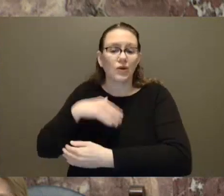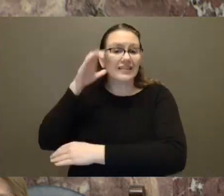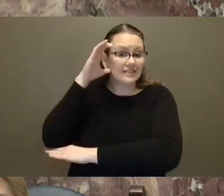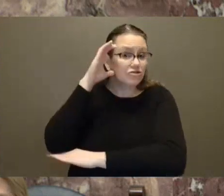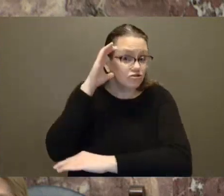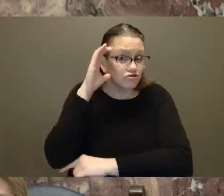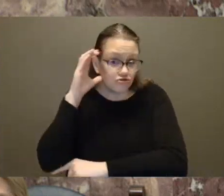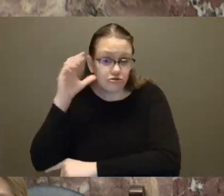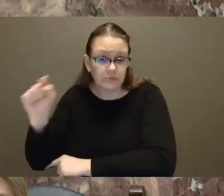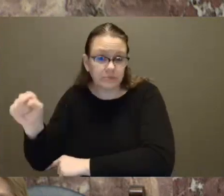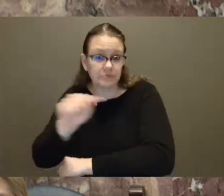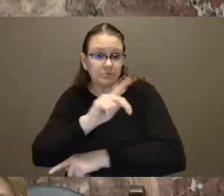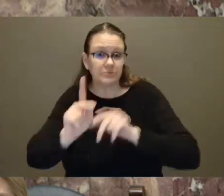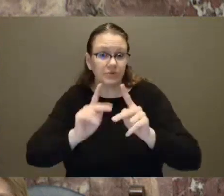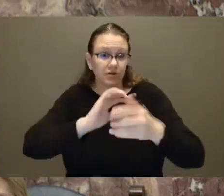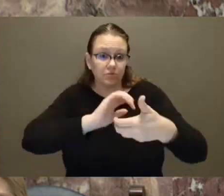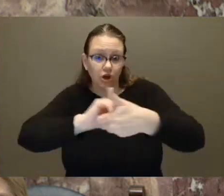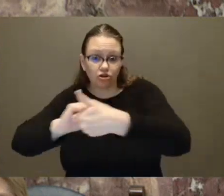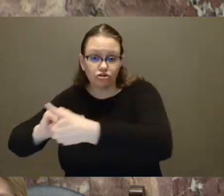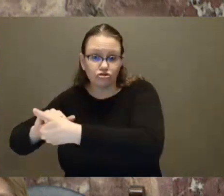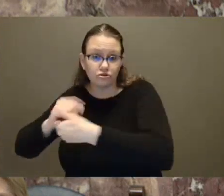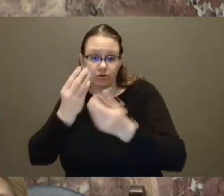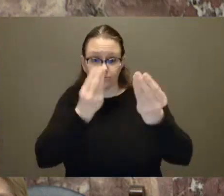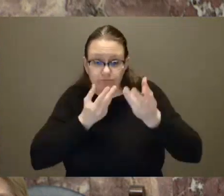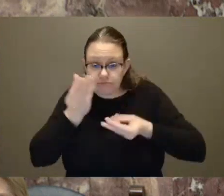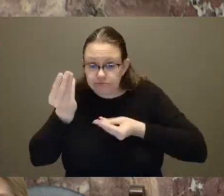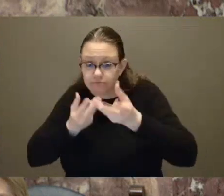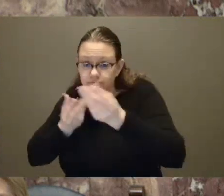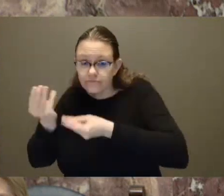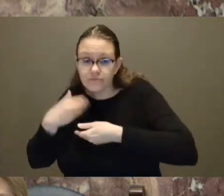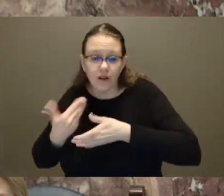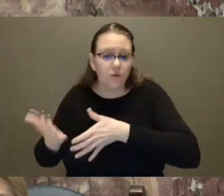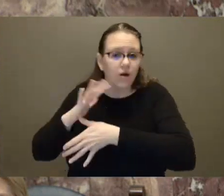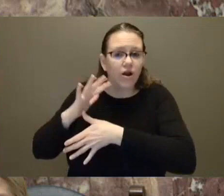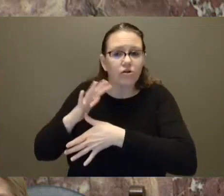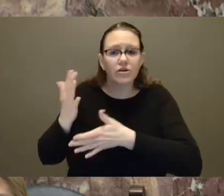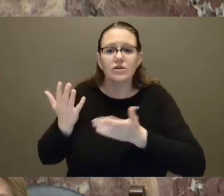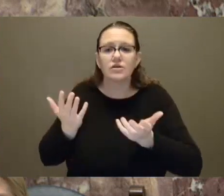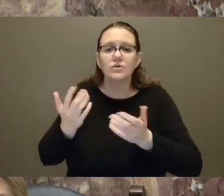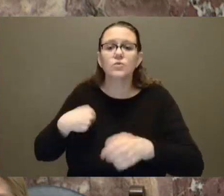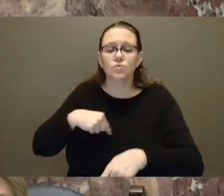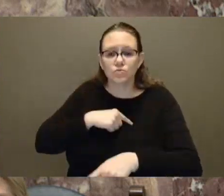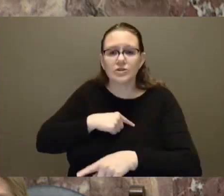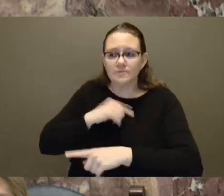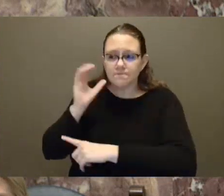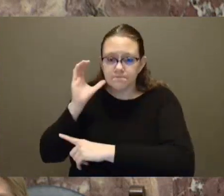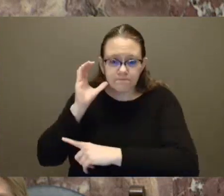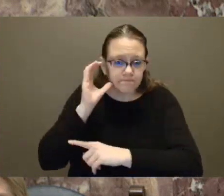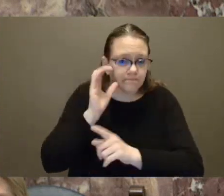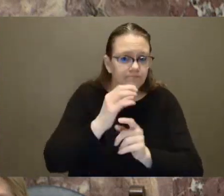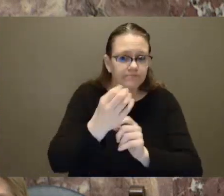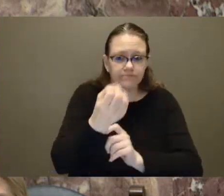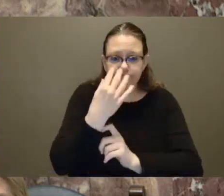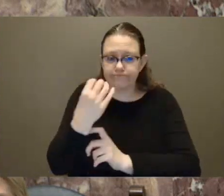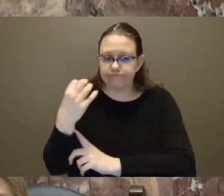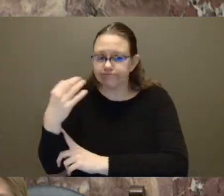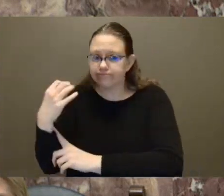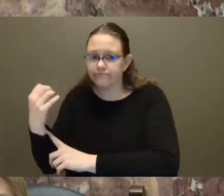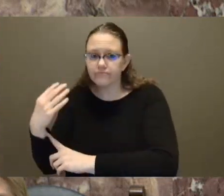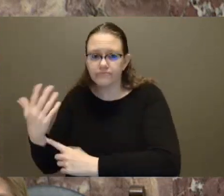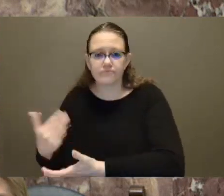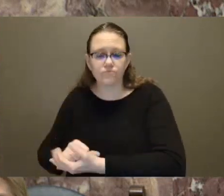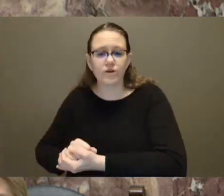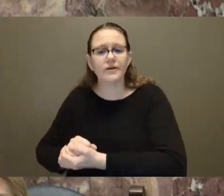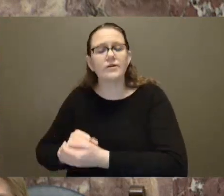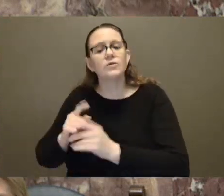need to focus on is, in consideration of the volume or potential volume, to scale up diverted prescriptions or